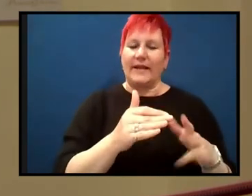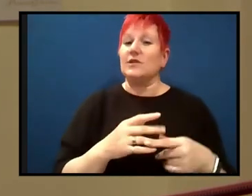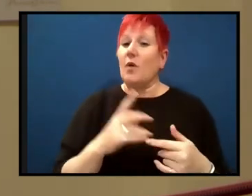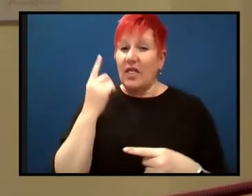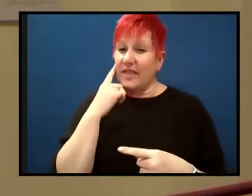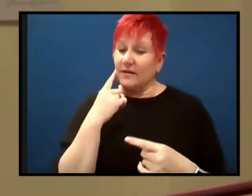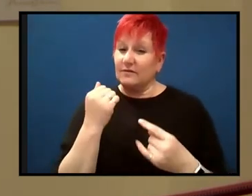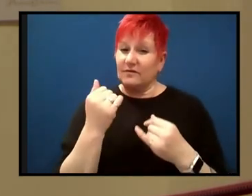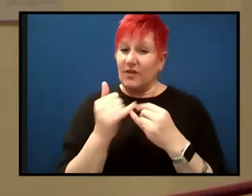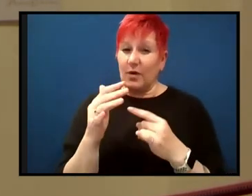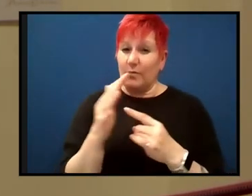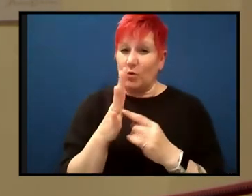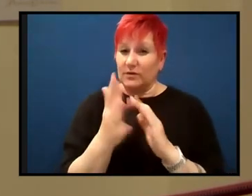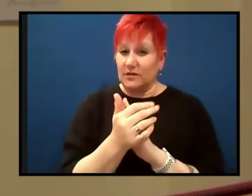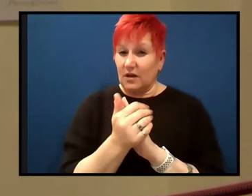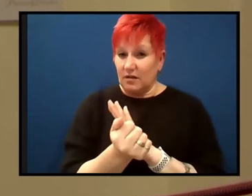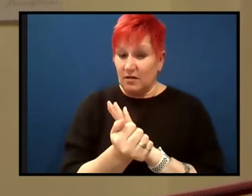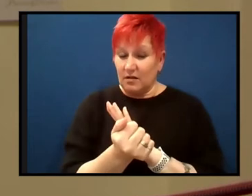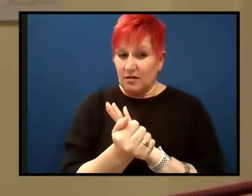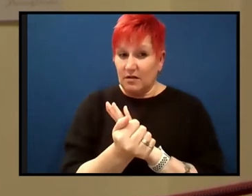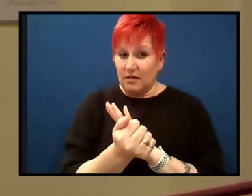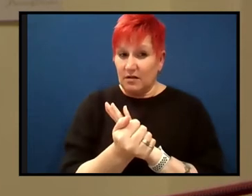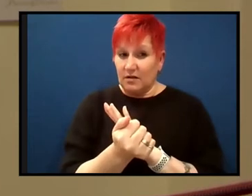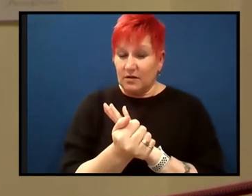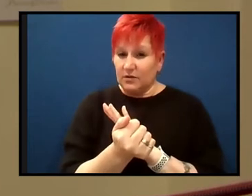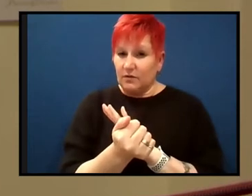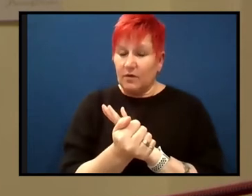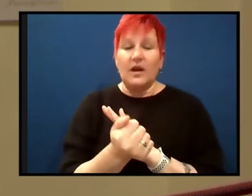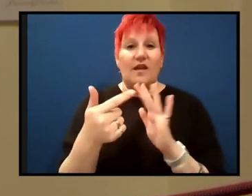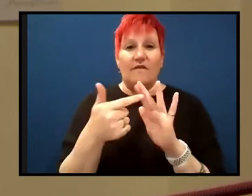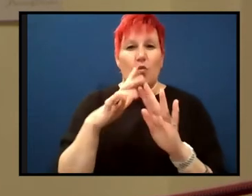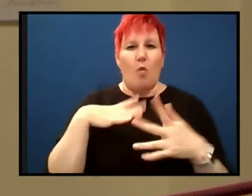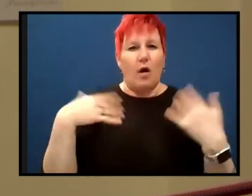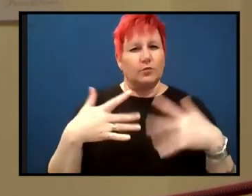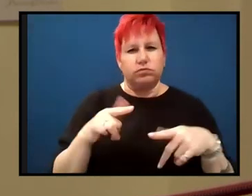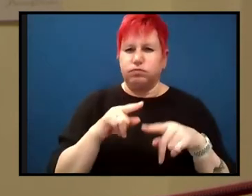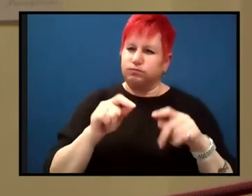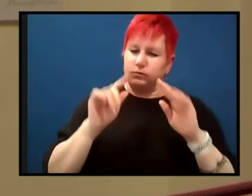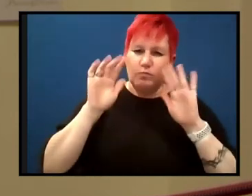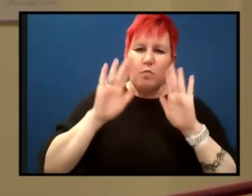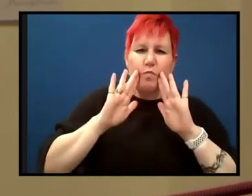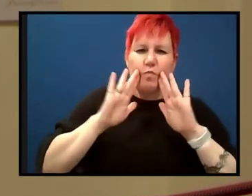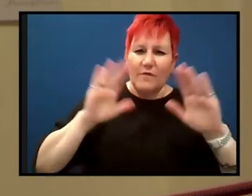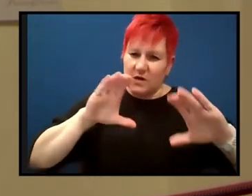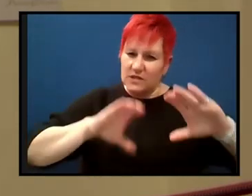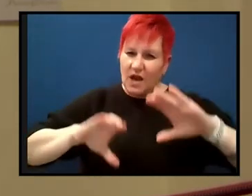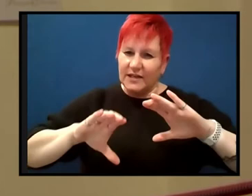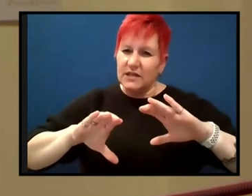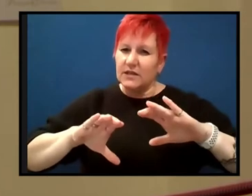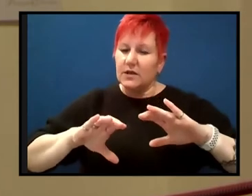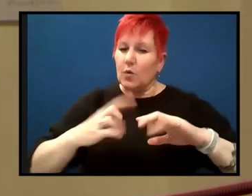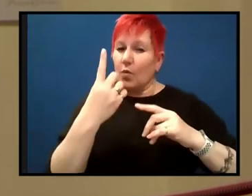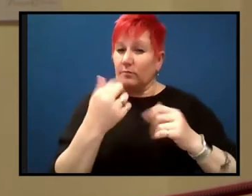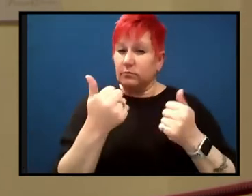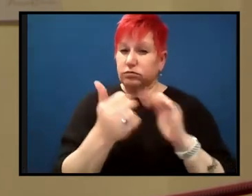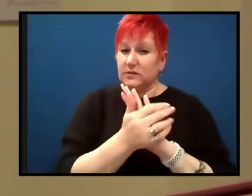of the most important attributes of, of really great scientists actually is the humility to say that you were wrong, that